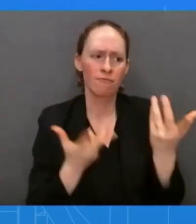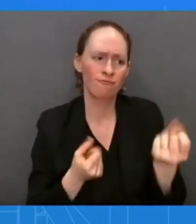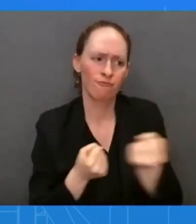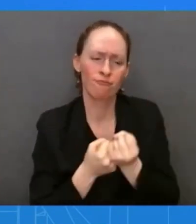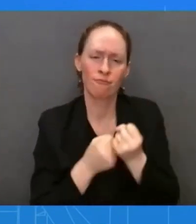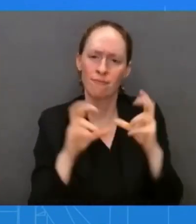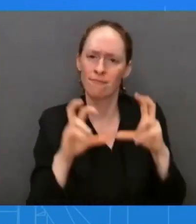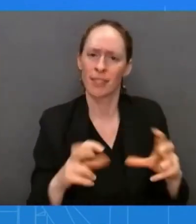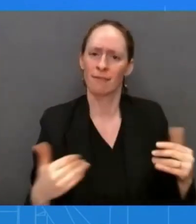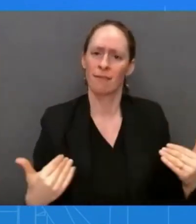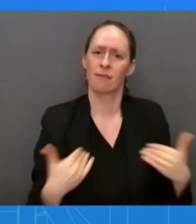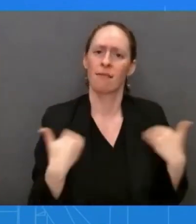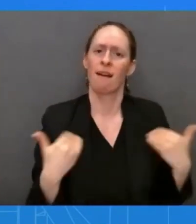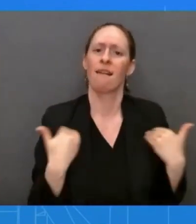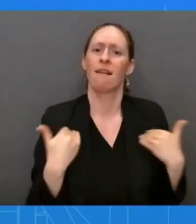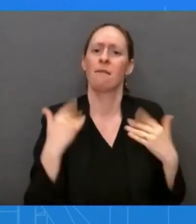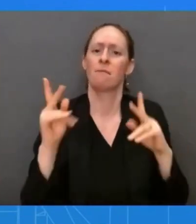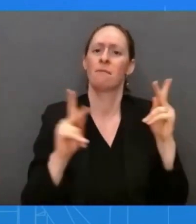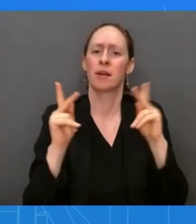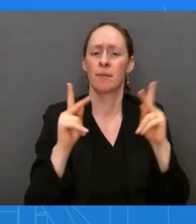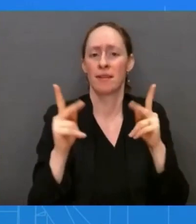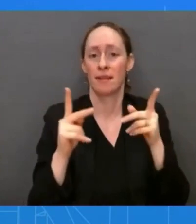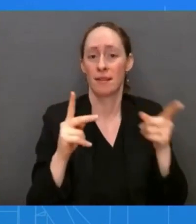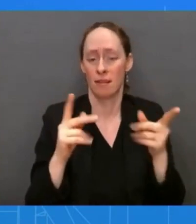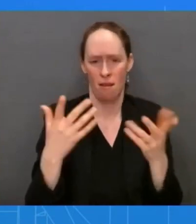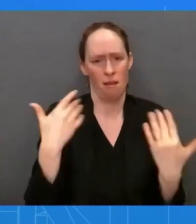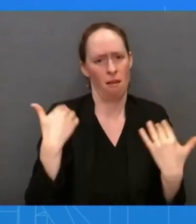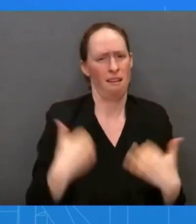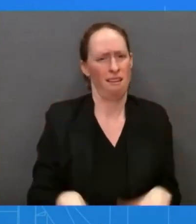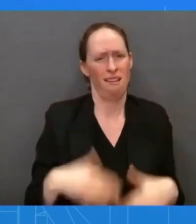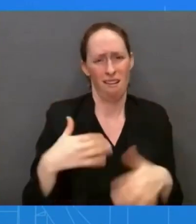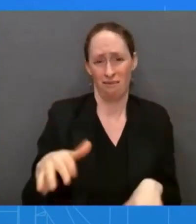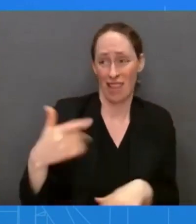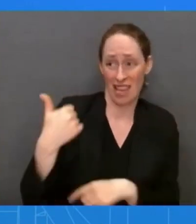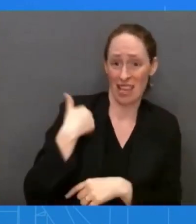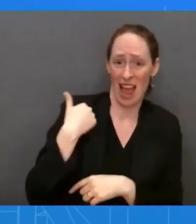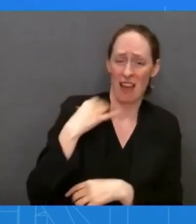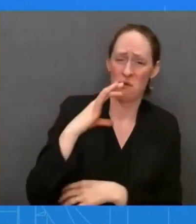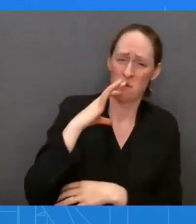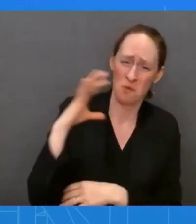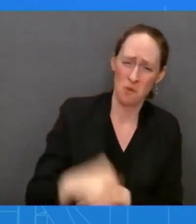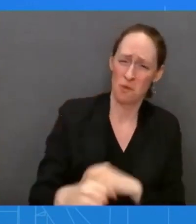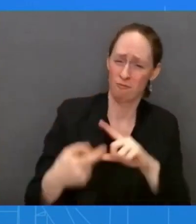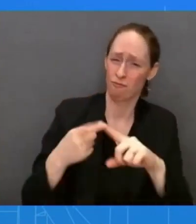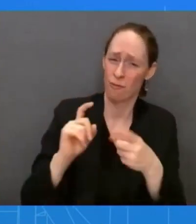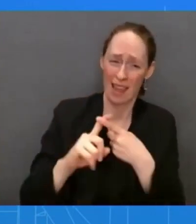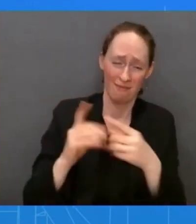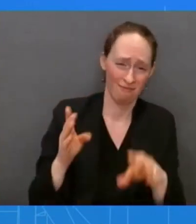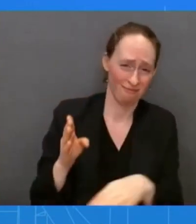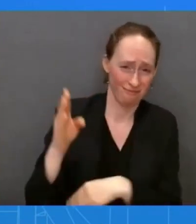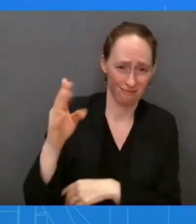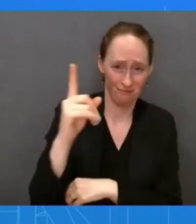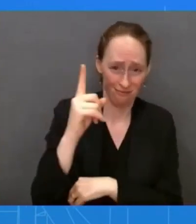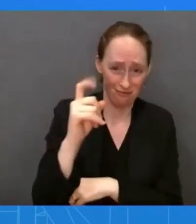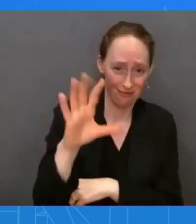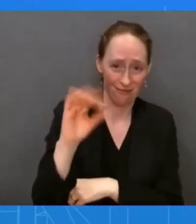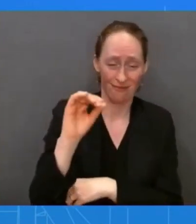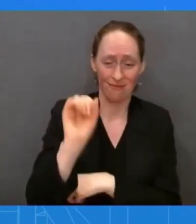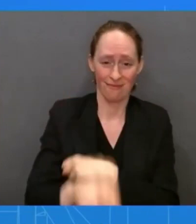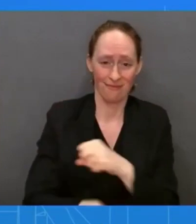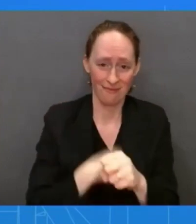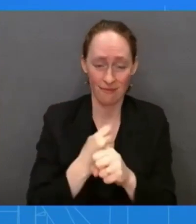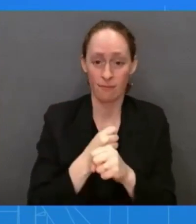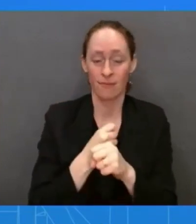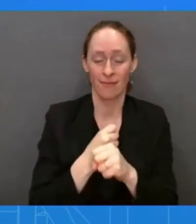now for more than 150 years. This will be the first true, in-person, bilateral meeting between the two leaders